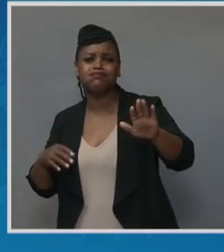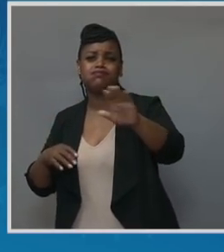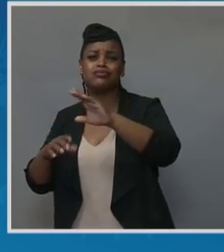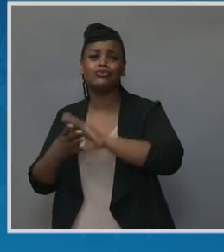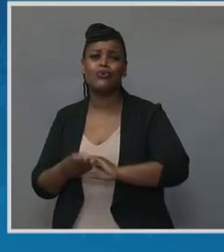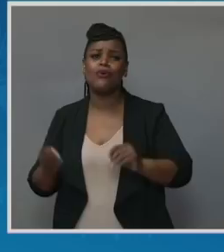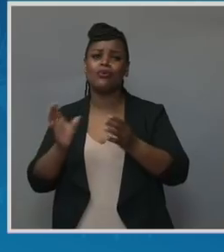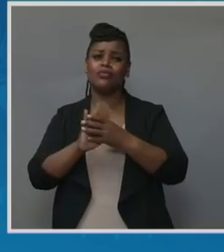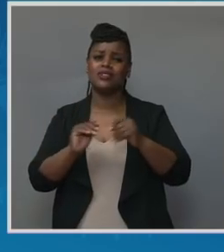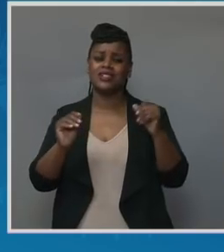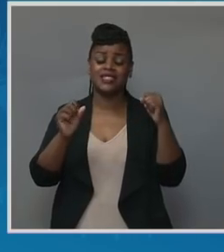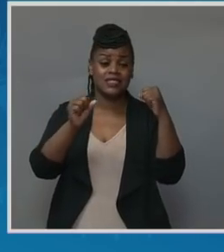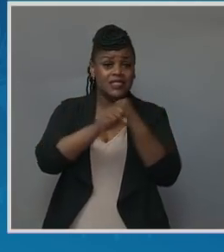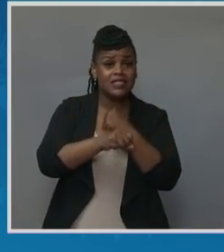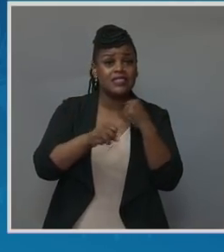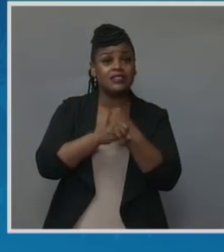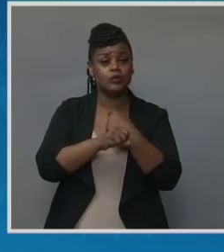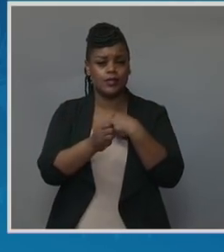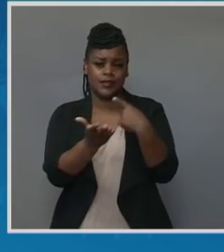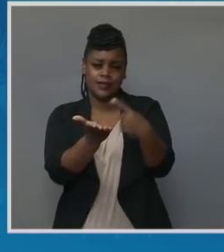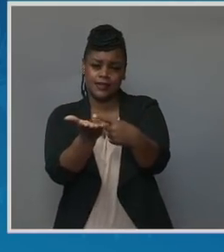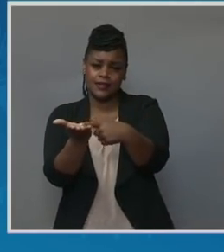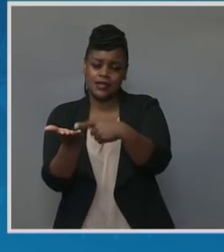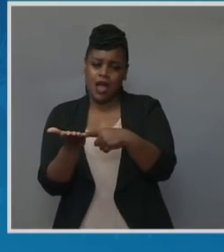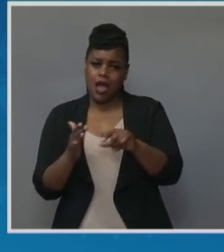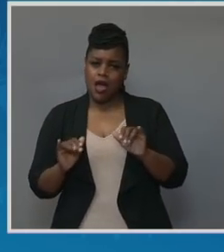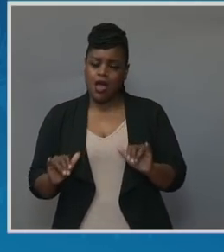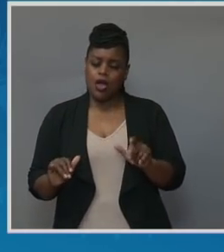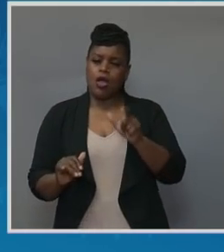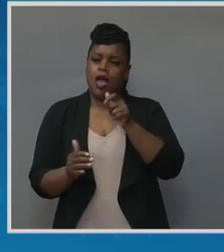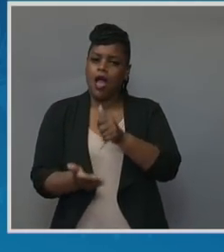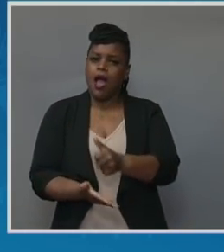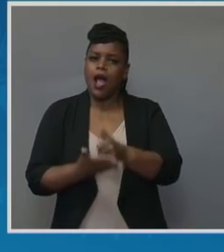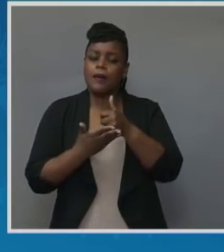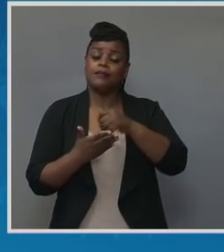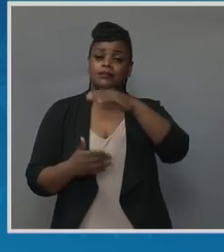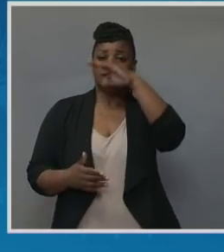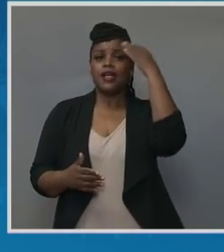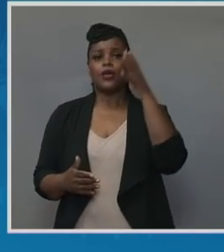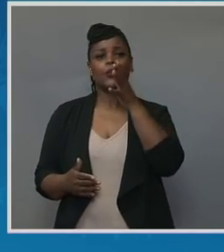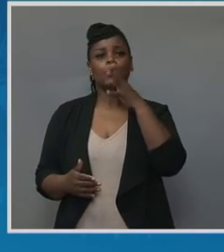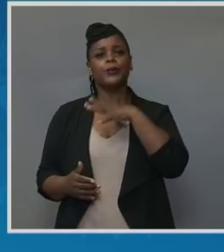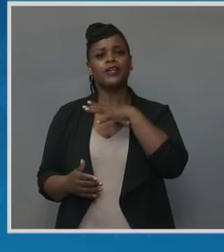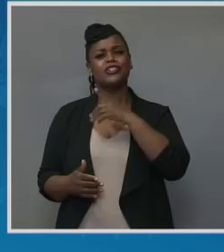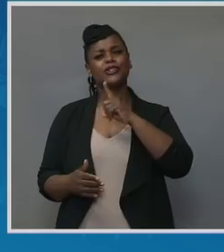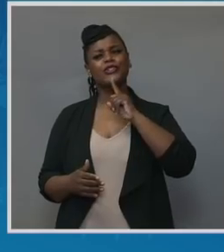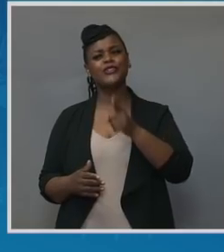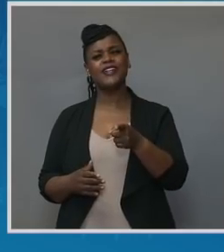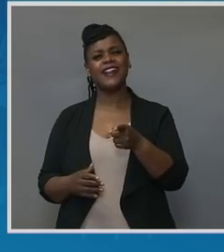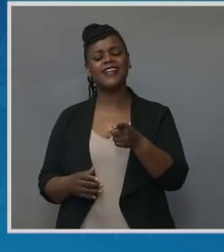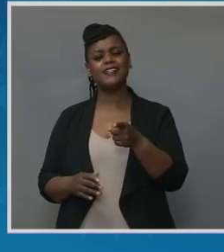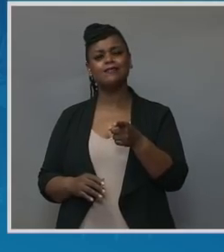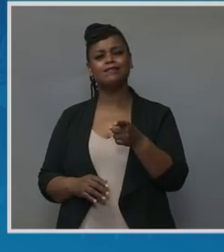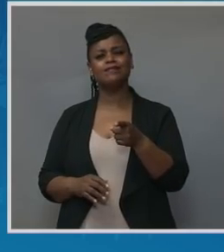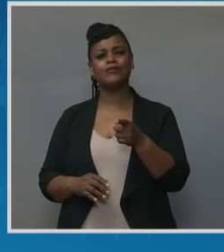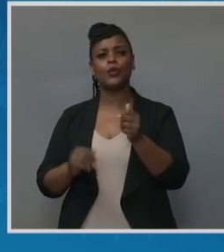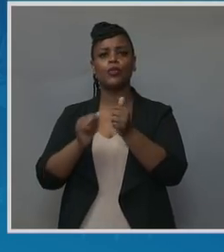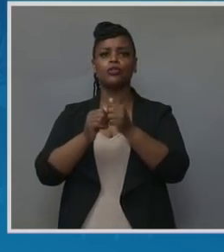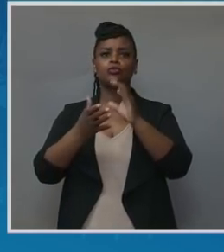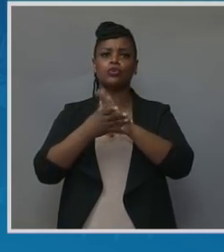talked about here today and really help Black women replace silence with storytelling around their pregnancy loss and